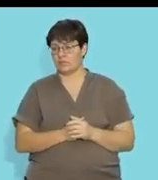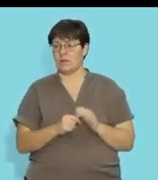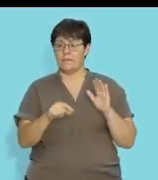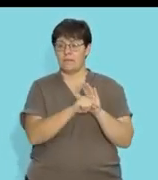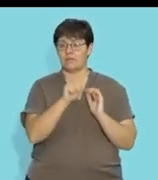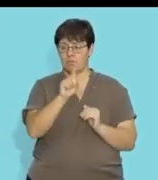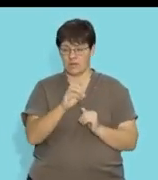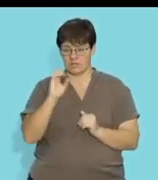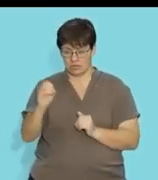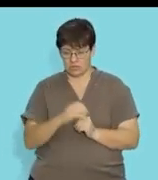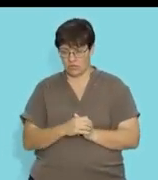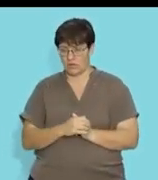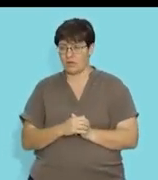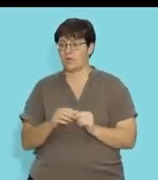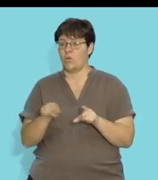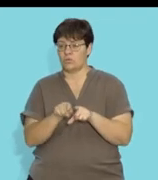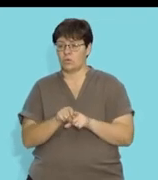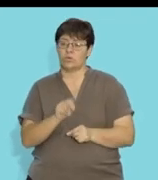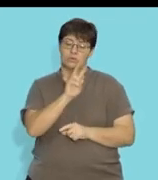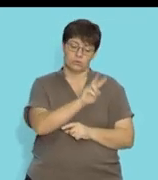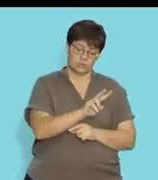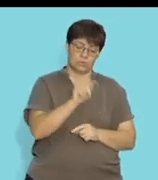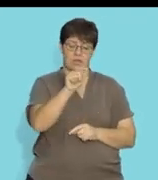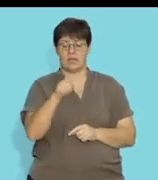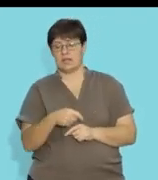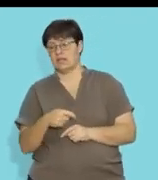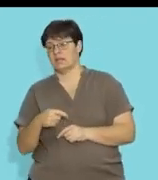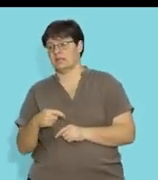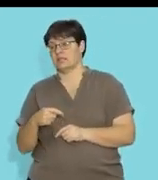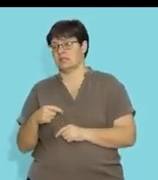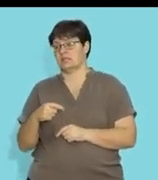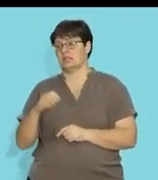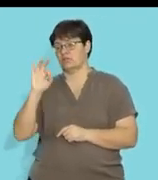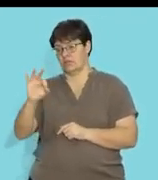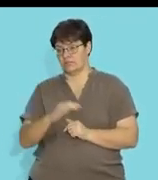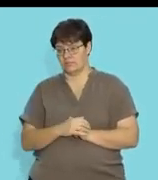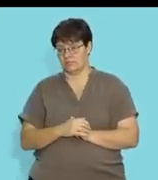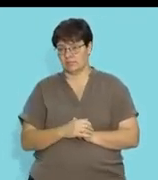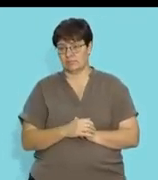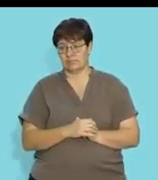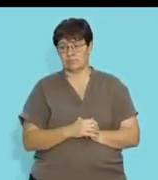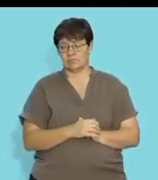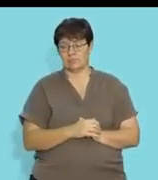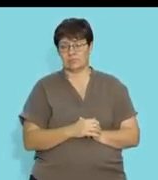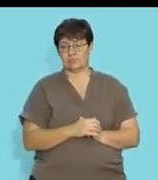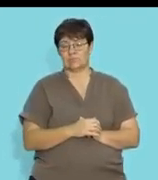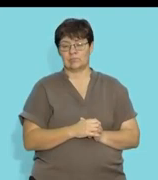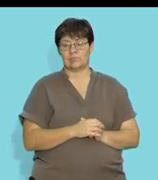will be at minus 1 with 0 and it will be at 2 with 3,